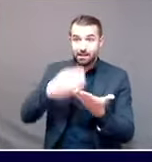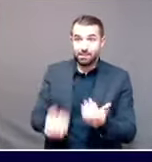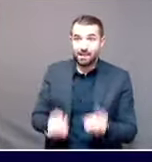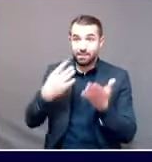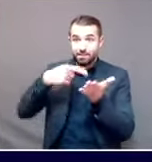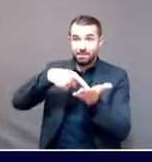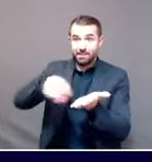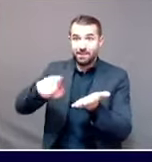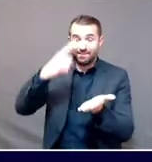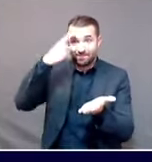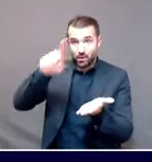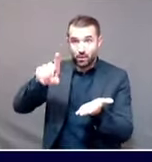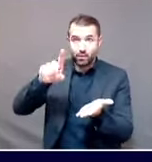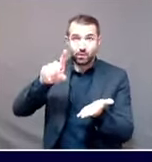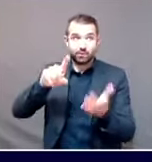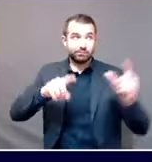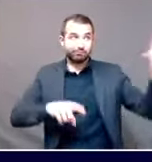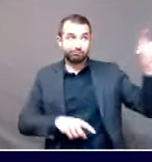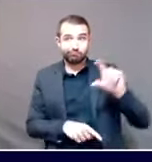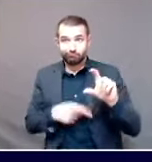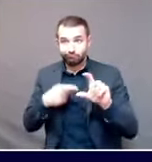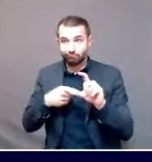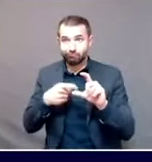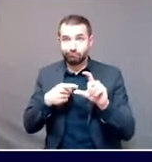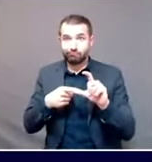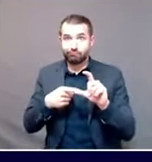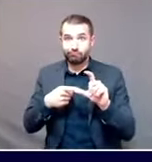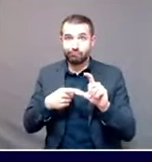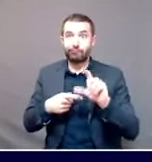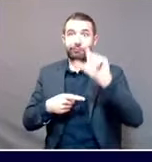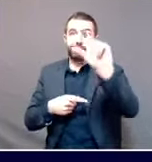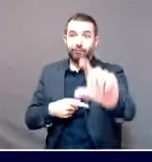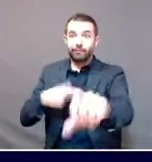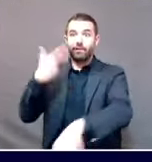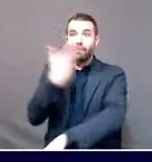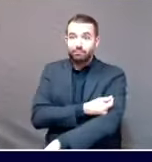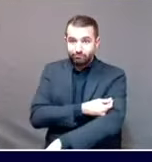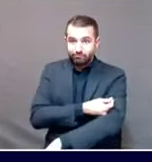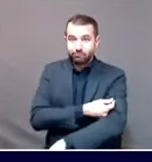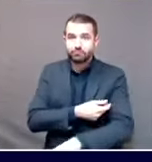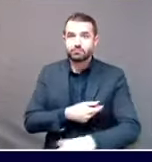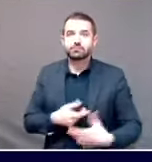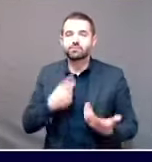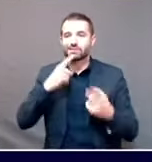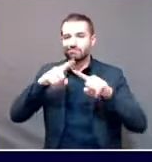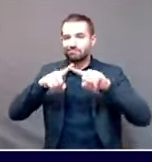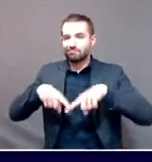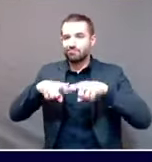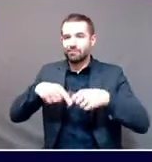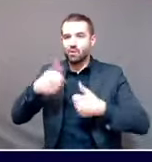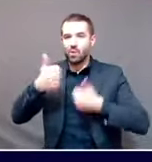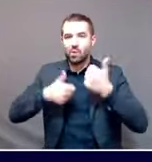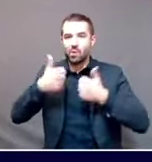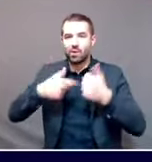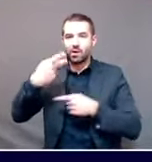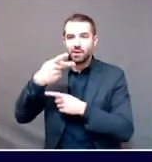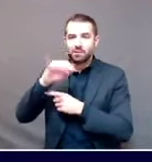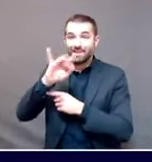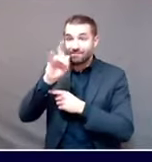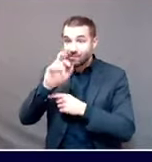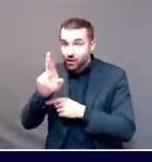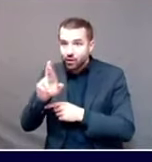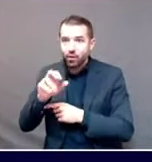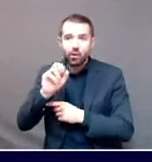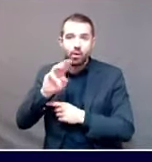of, say, the Pfizer vaccine, which requires ultra-cold storage and special handling. The proportion of that we get versus